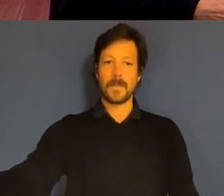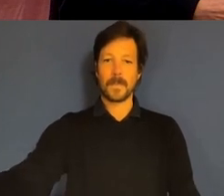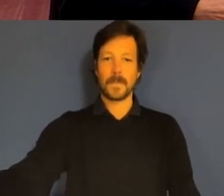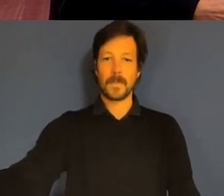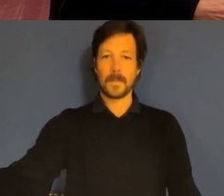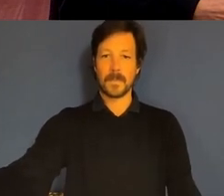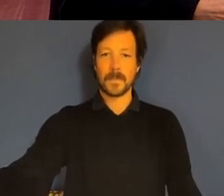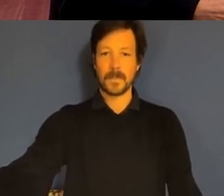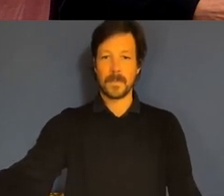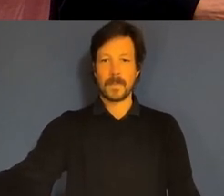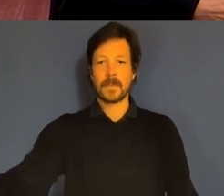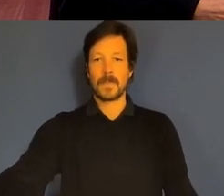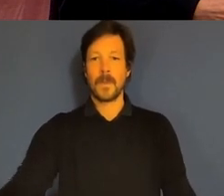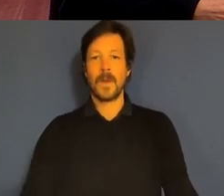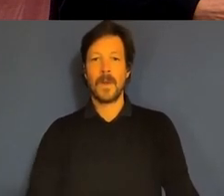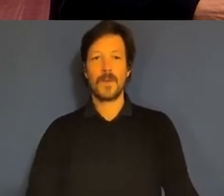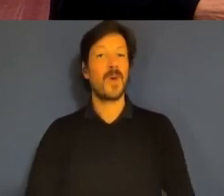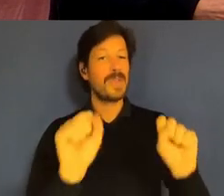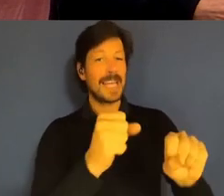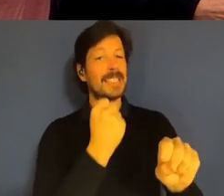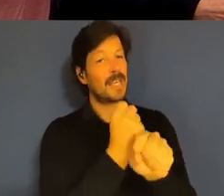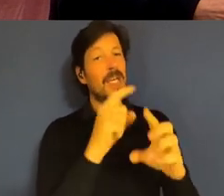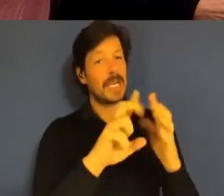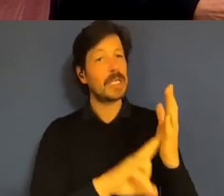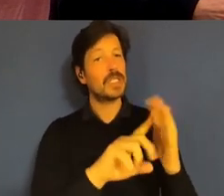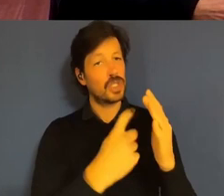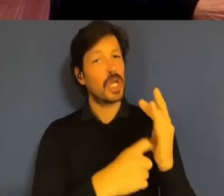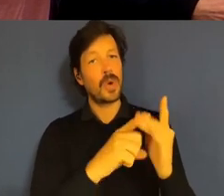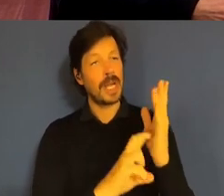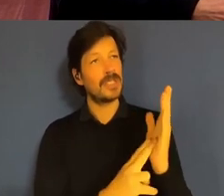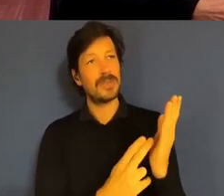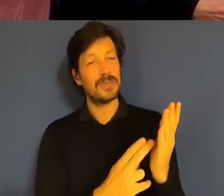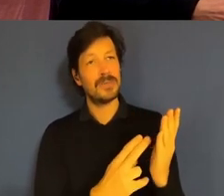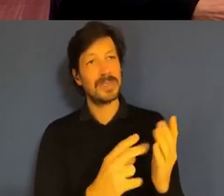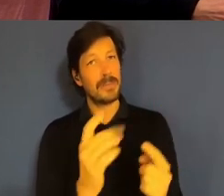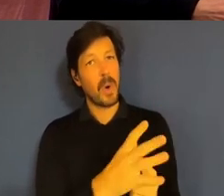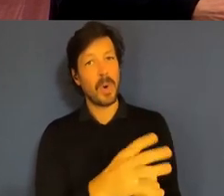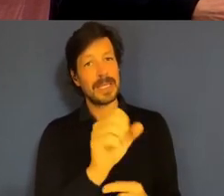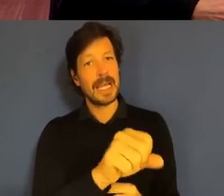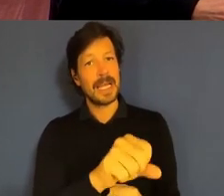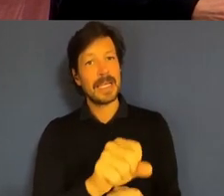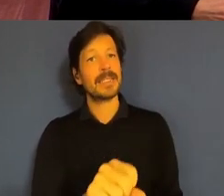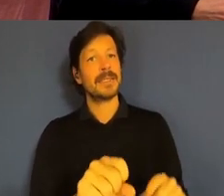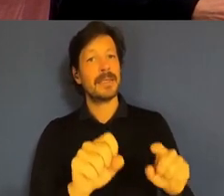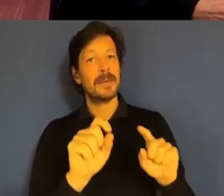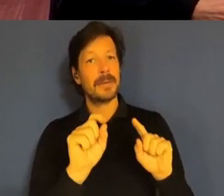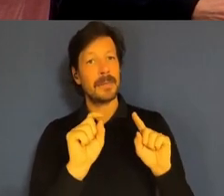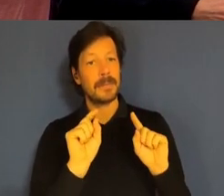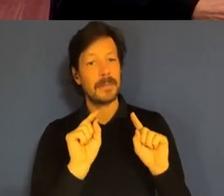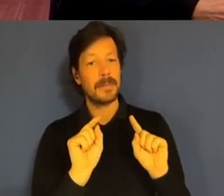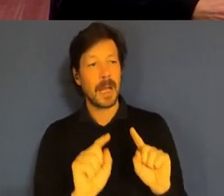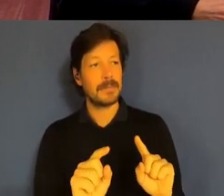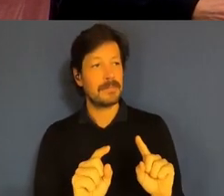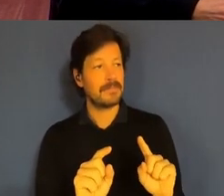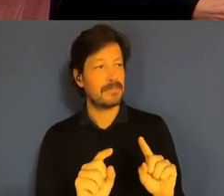issue of the generations, but it's no different, in my sense, to people who like to absorb their information